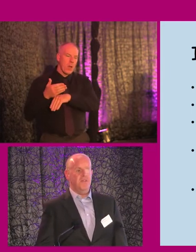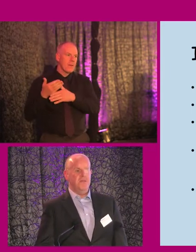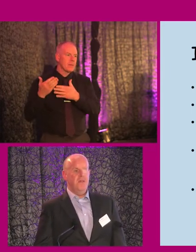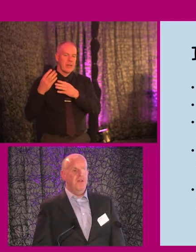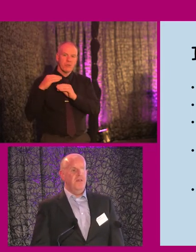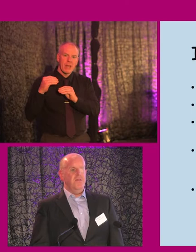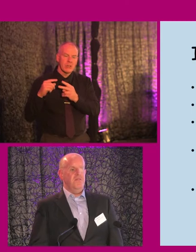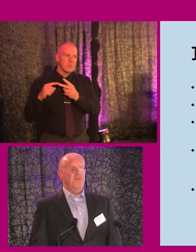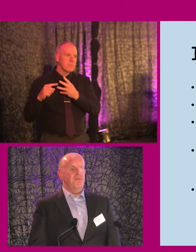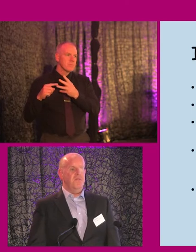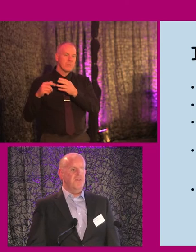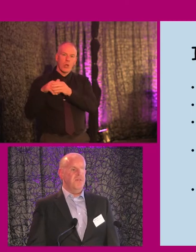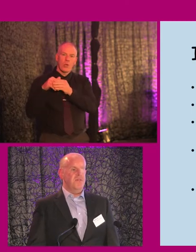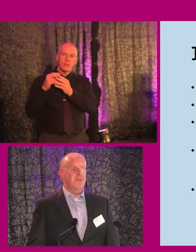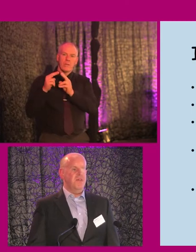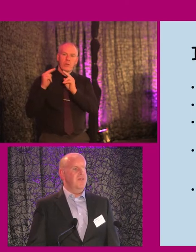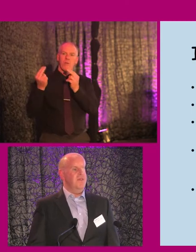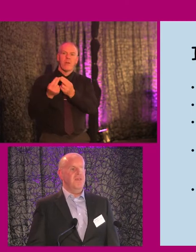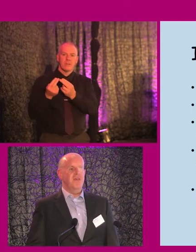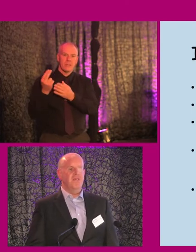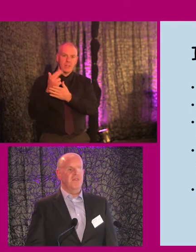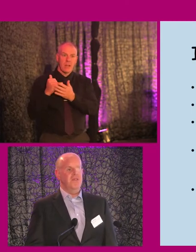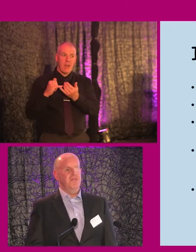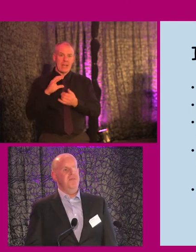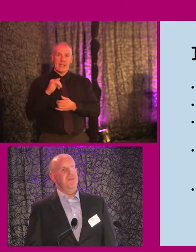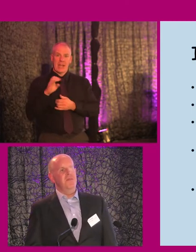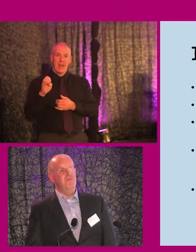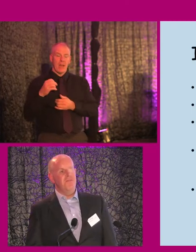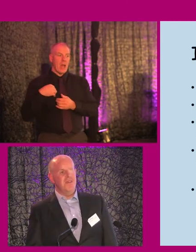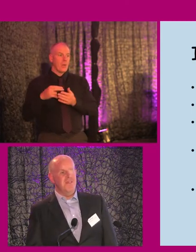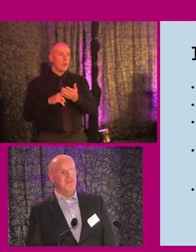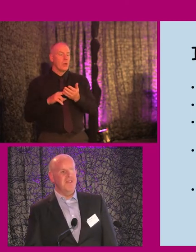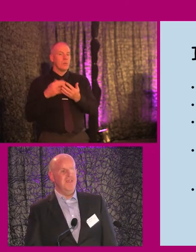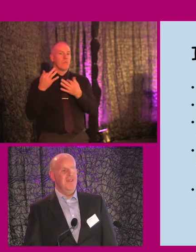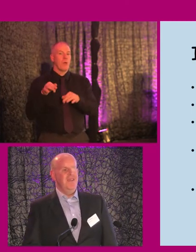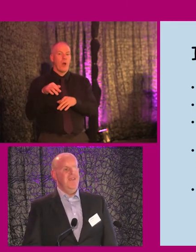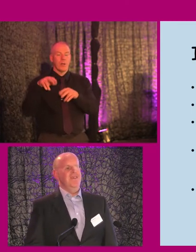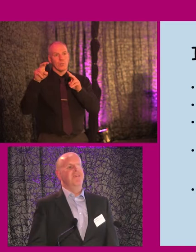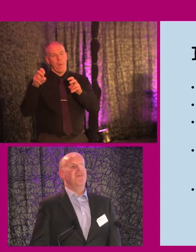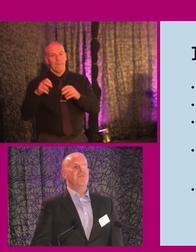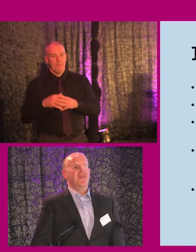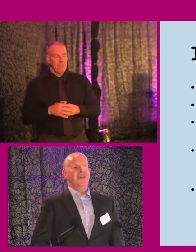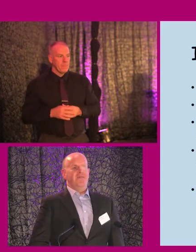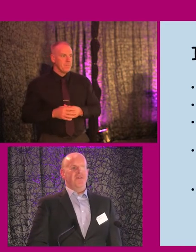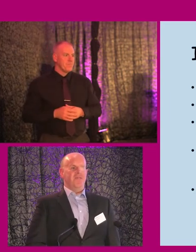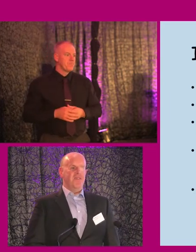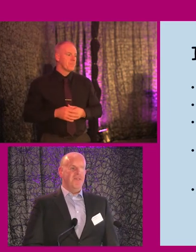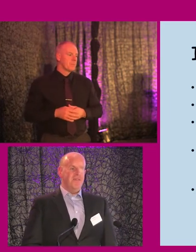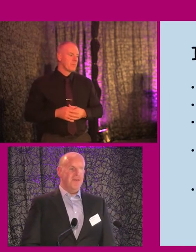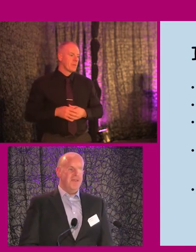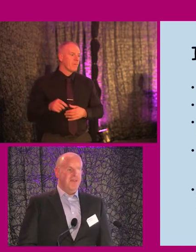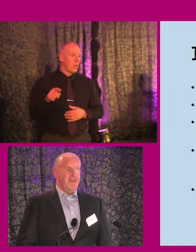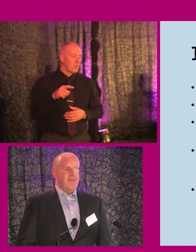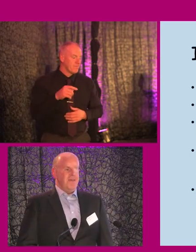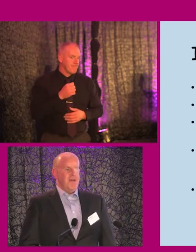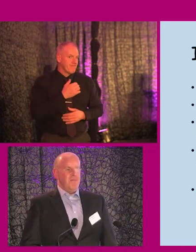education, inclusive, universal design. Like Claire, I'm going to use the wrong terminology. So forgive me, if you